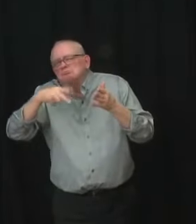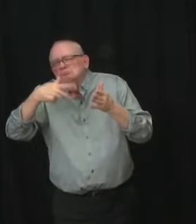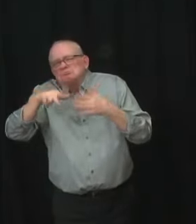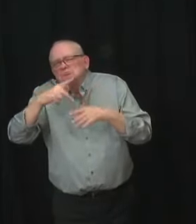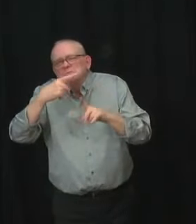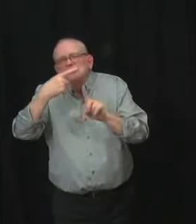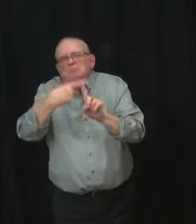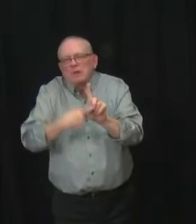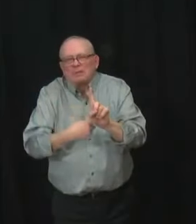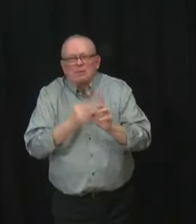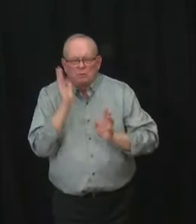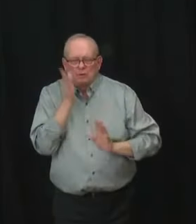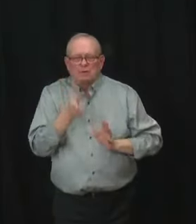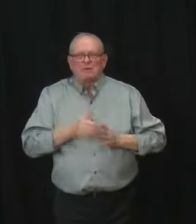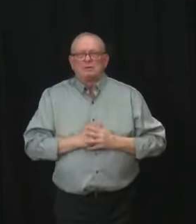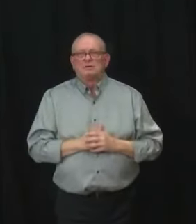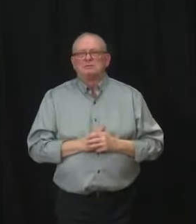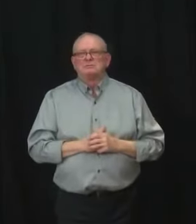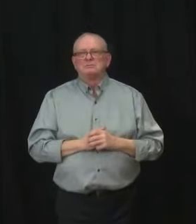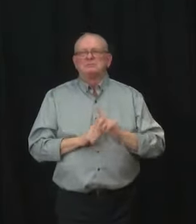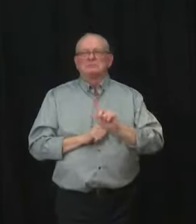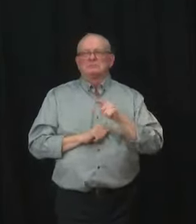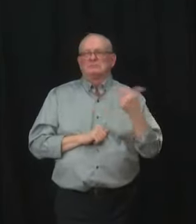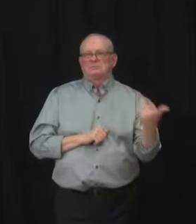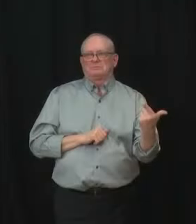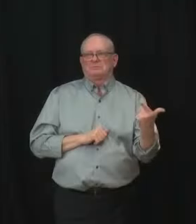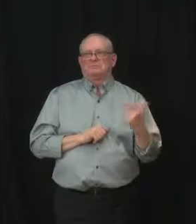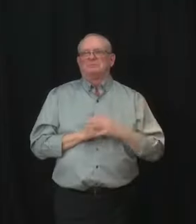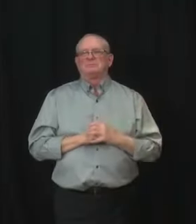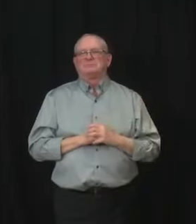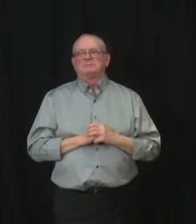please? Shane Clausing, Everything GP.